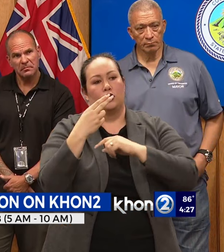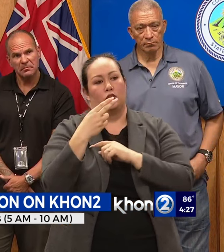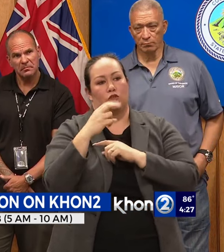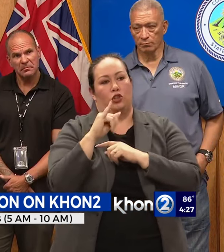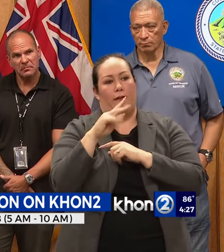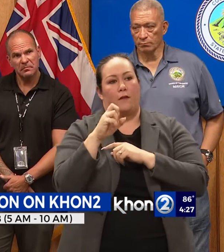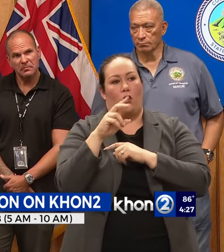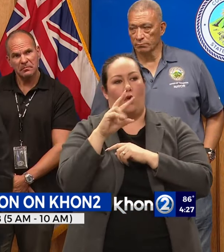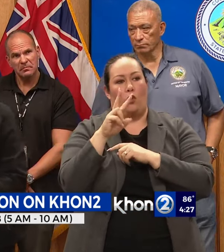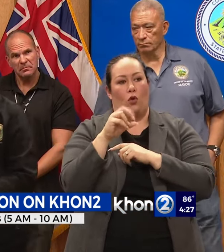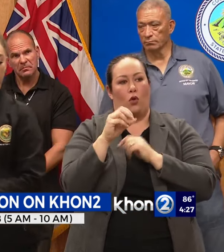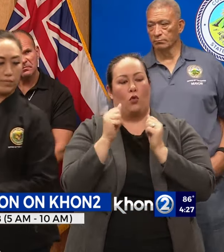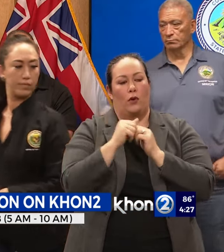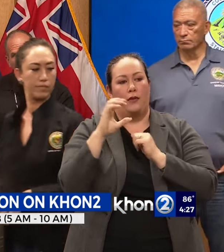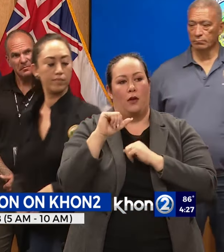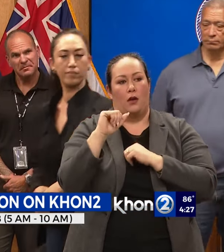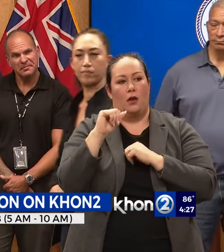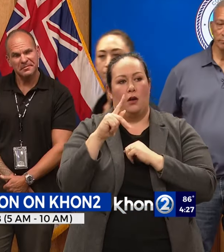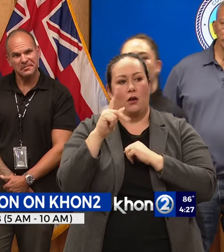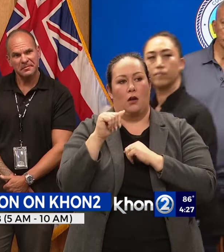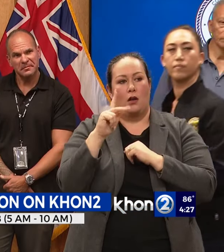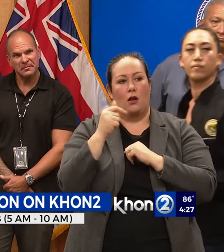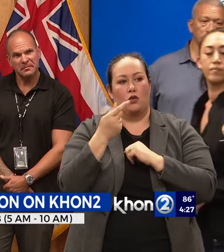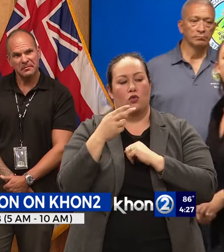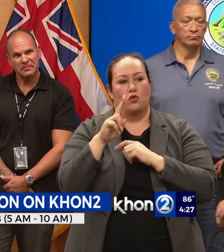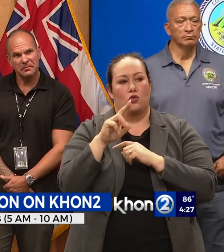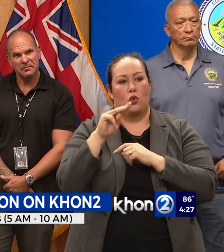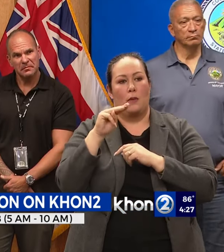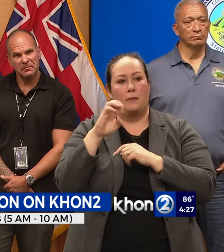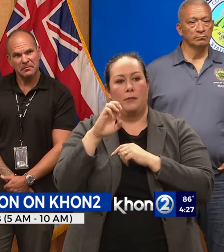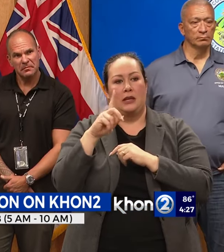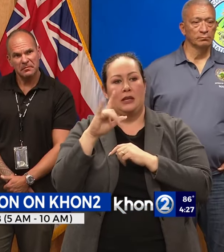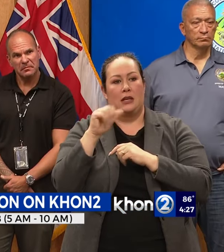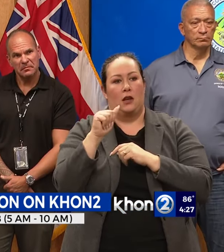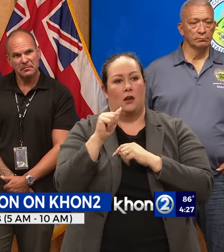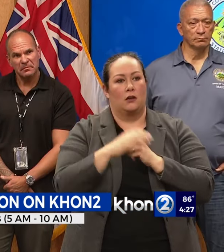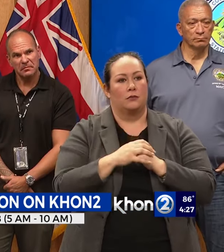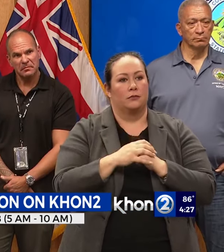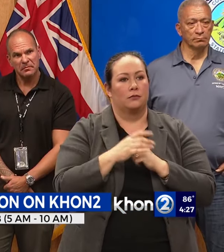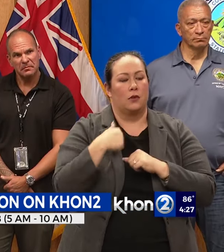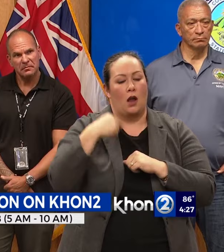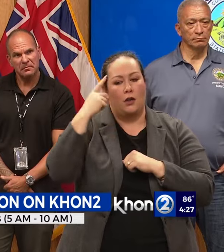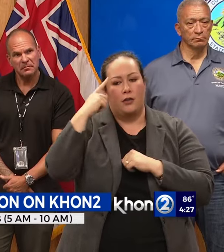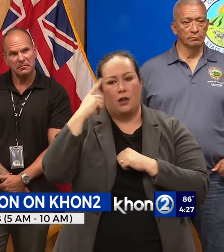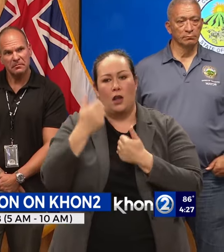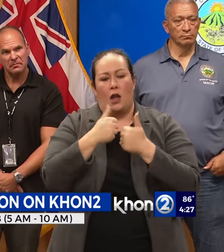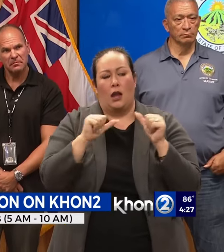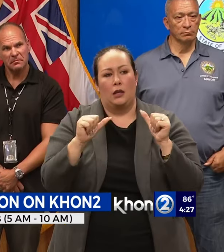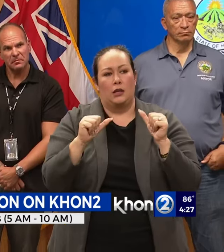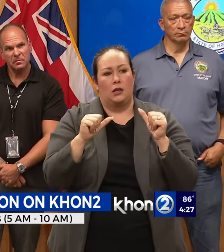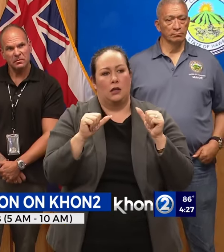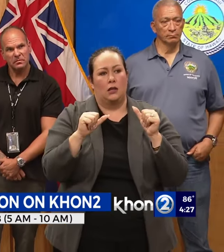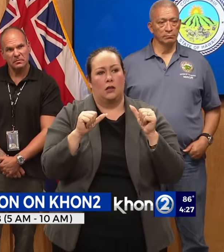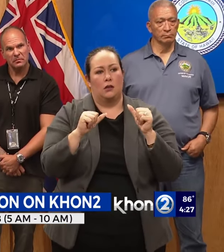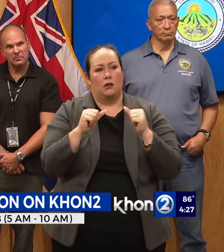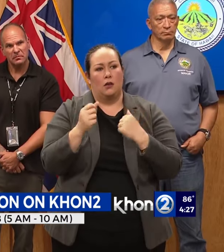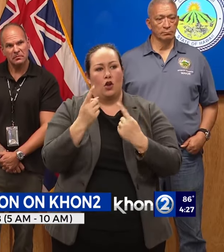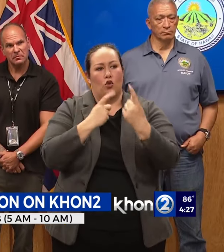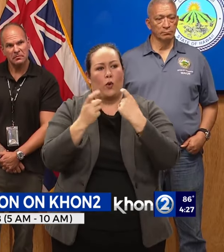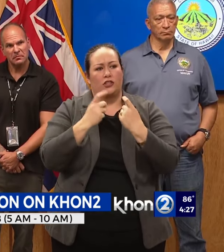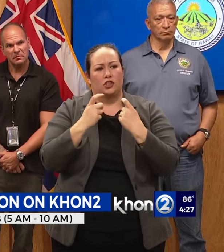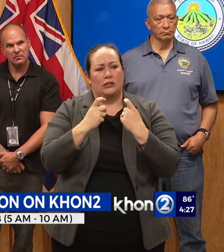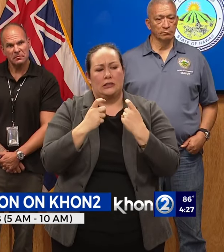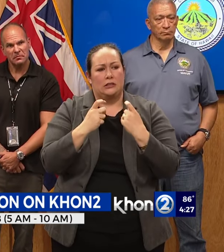with Akaku, Maui Community Media. And I think any further lines of questioning